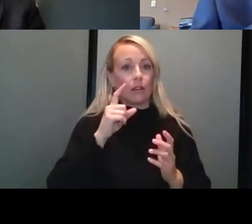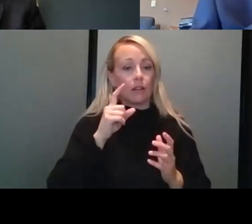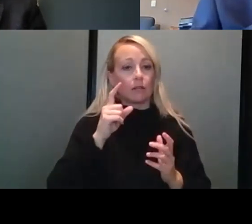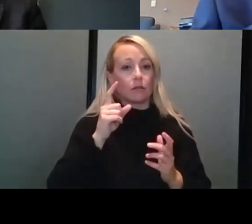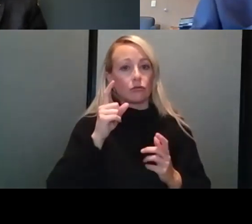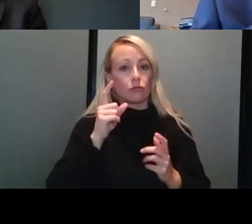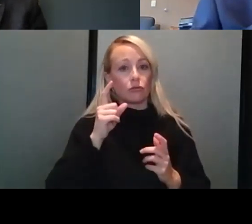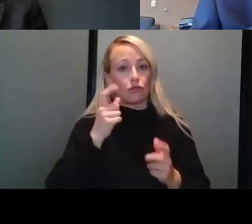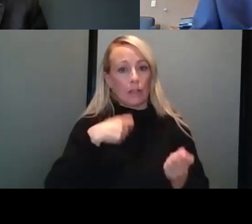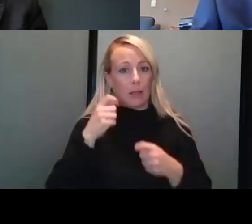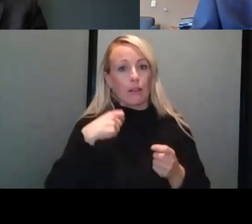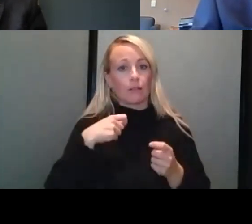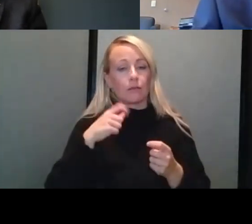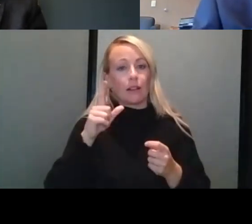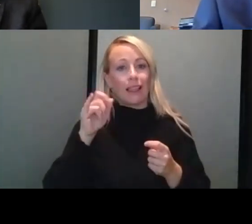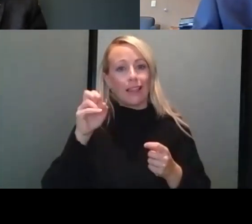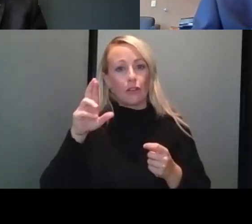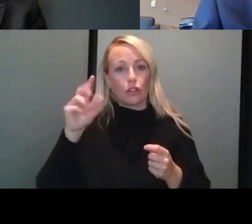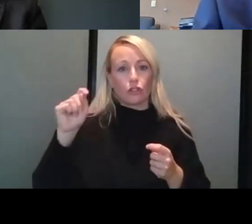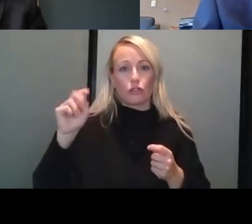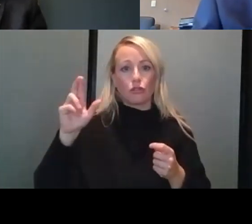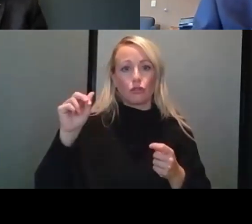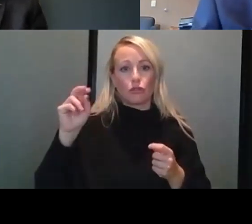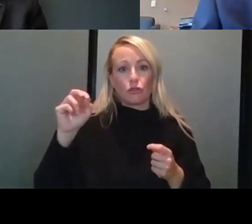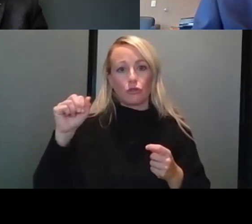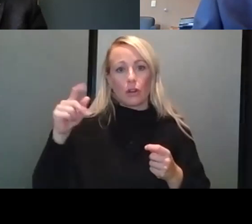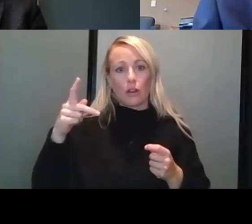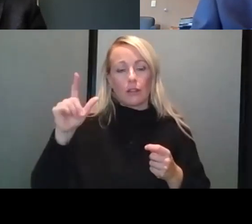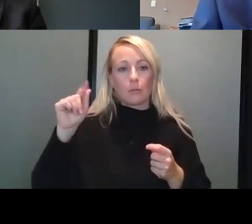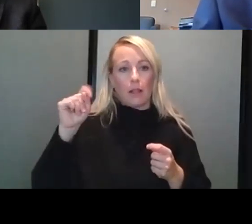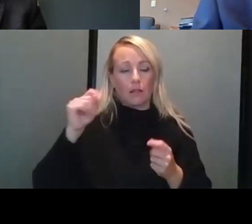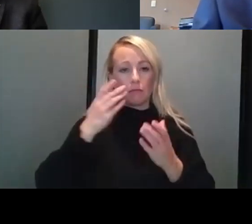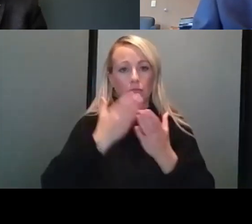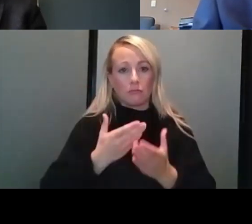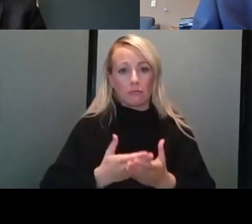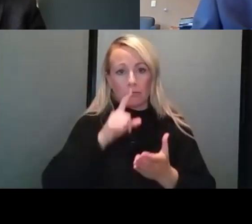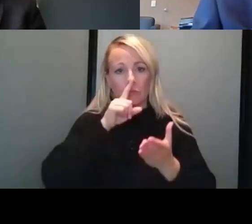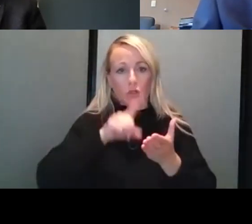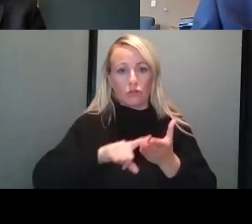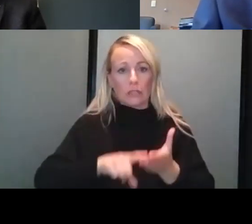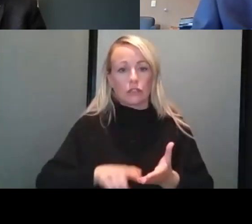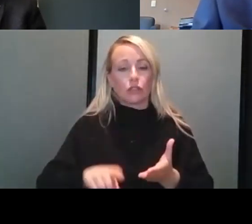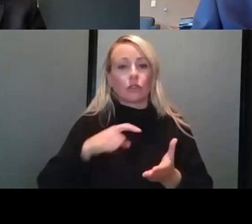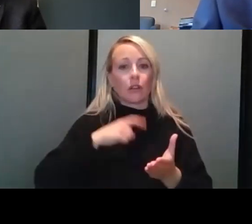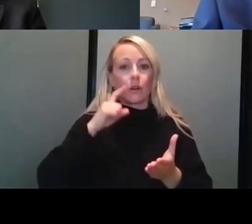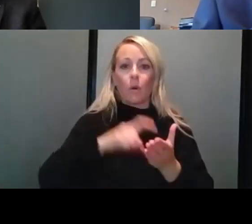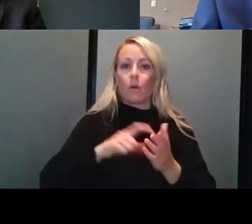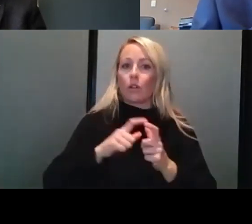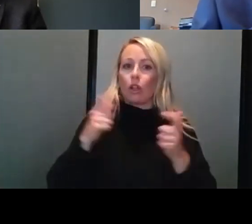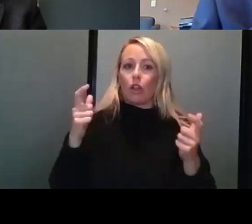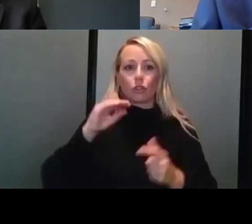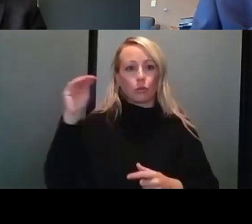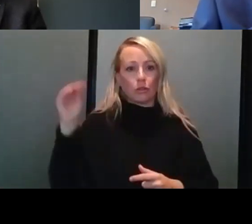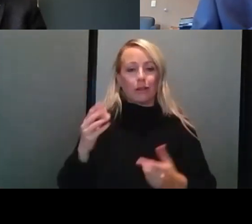kidneys and livers and that sort of thing, uh, it was there's, there's a large percentage, maybe